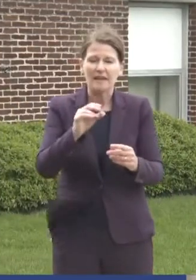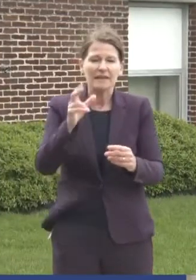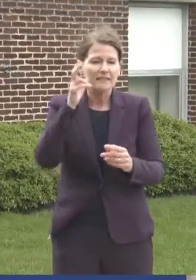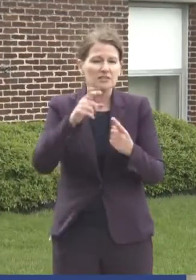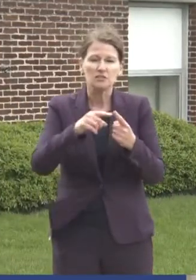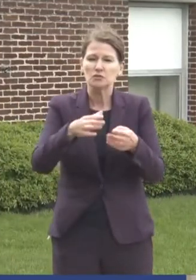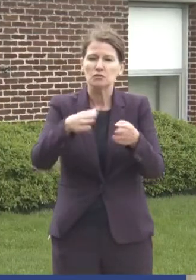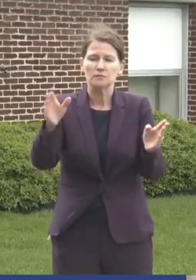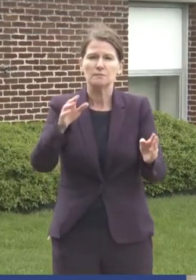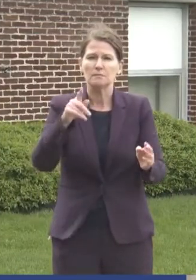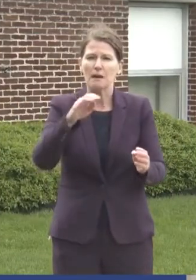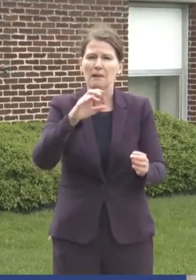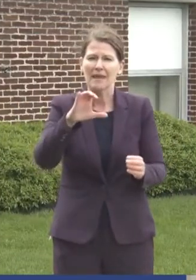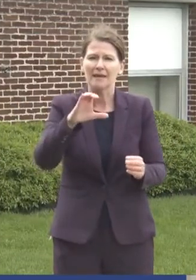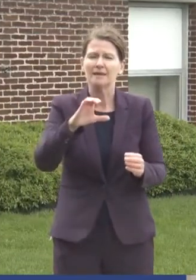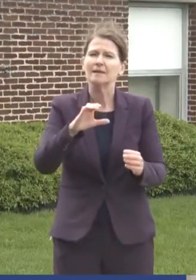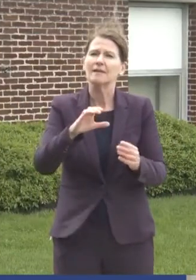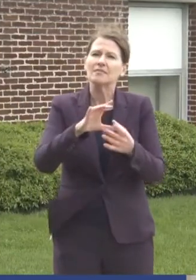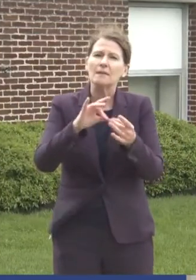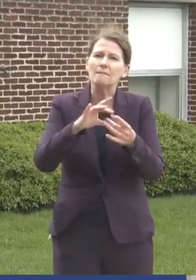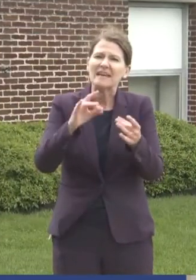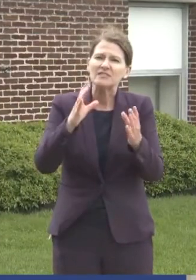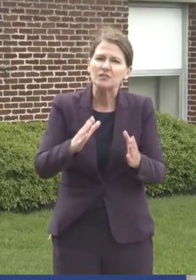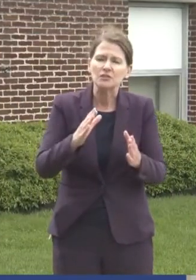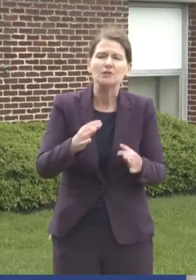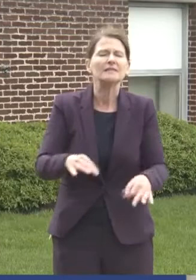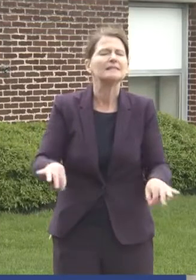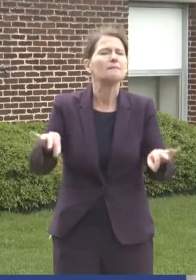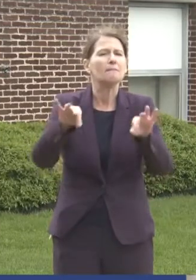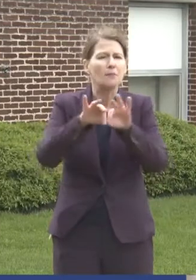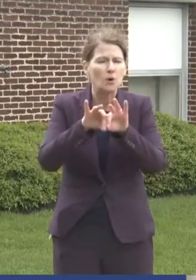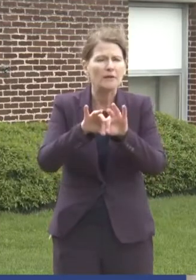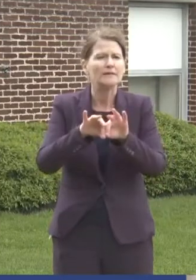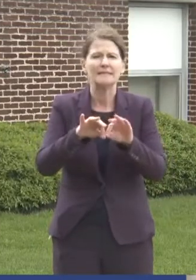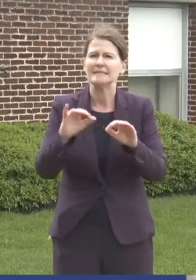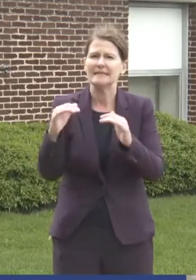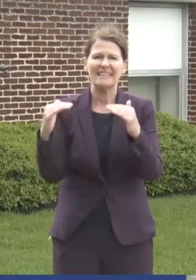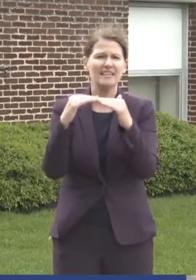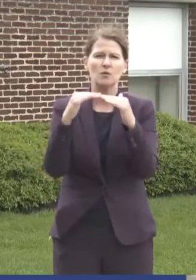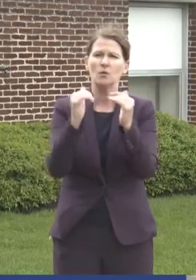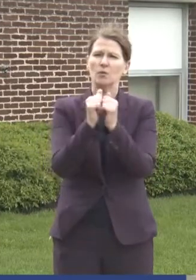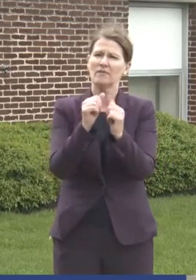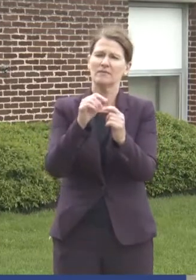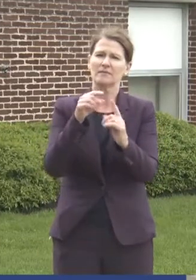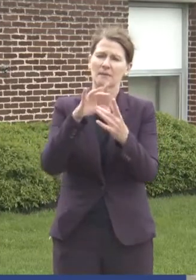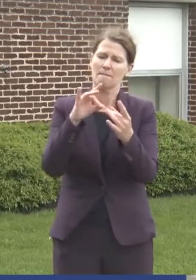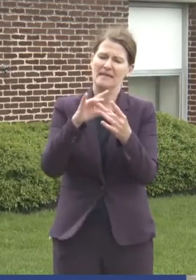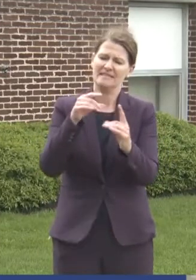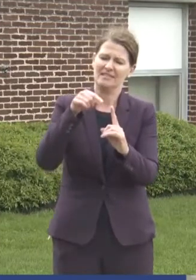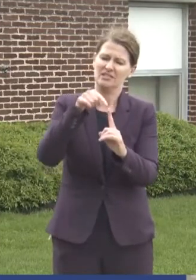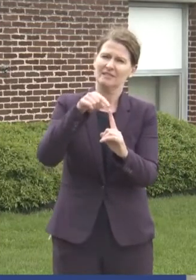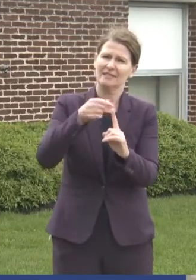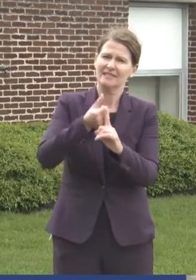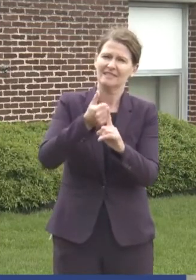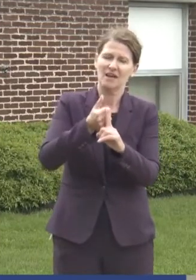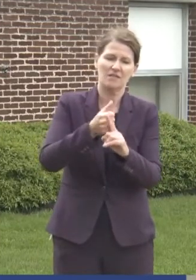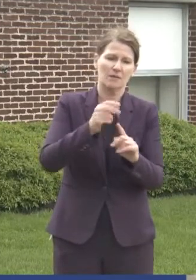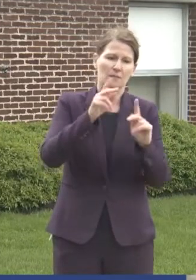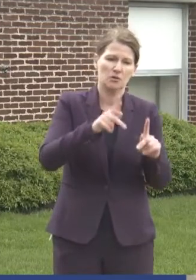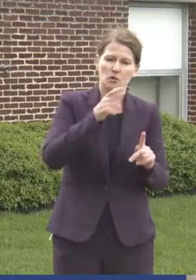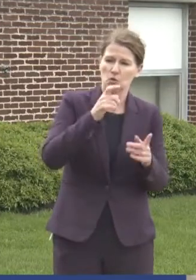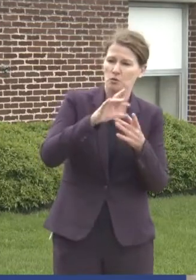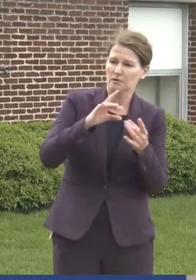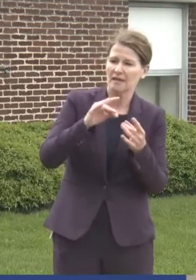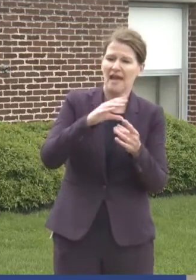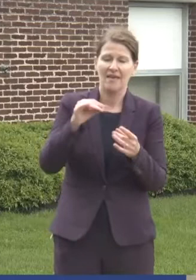that the messenger is as important as the message. And so for our Unites Against COVID campaign,